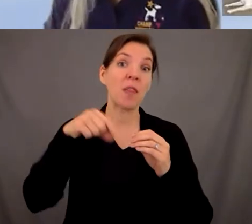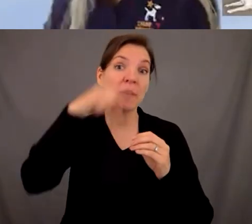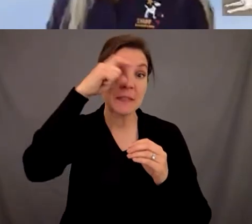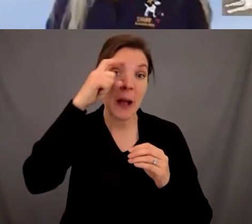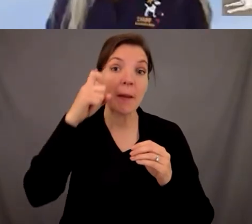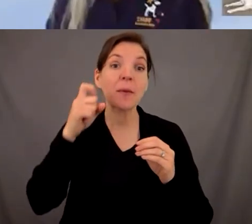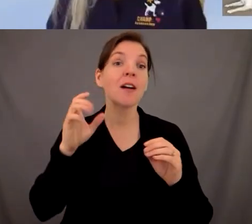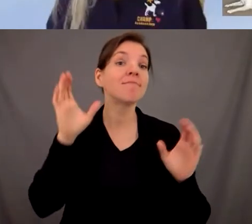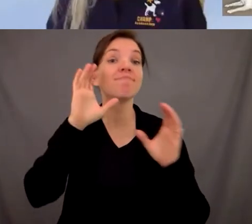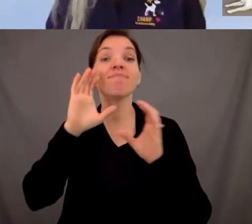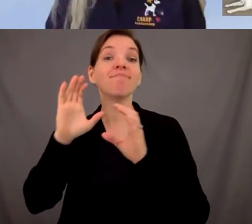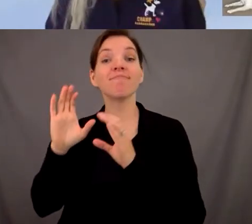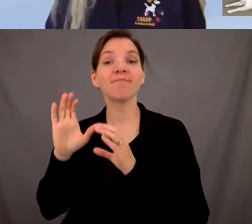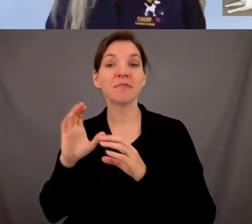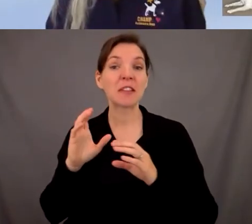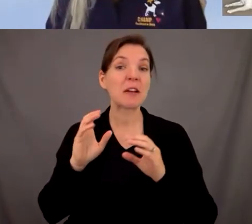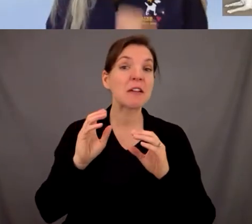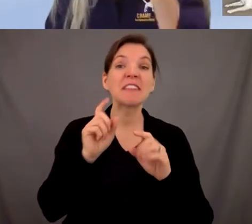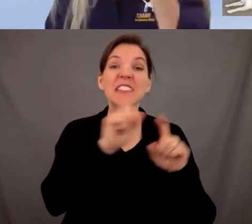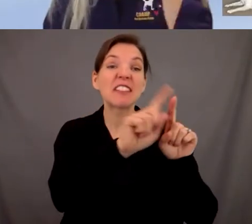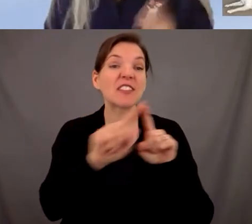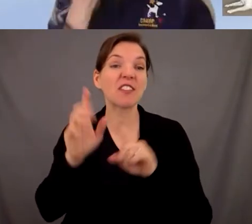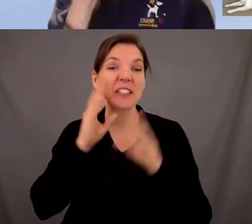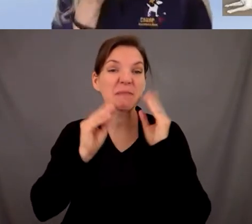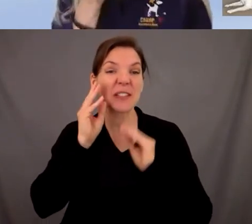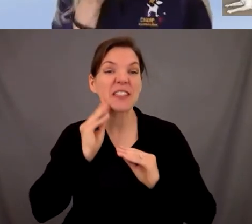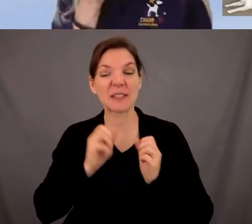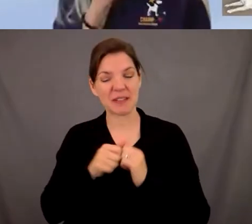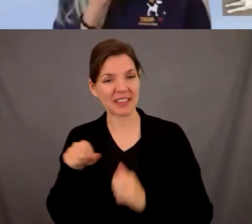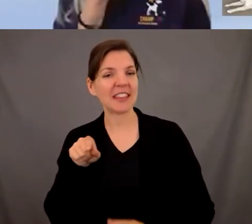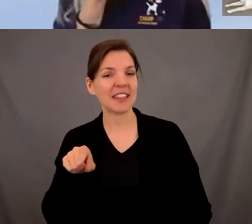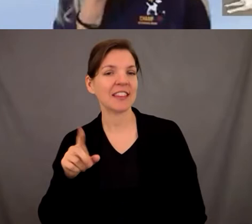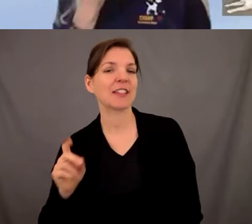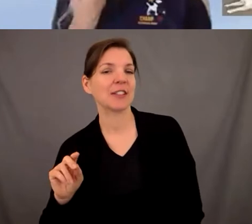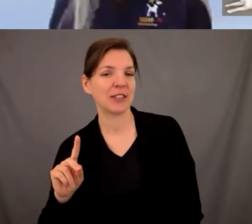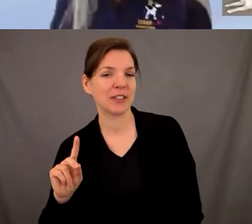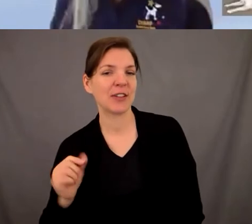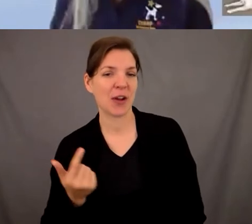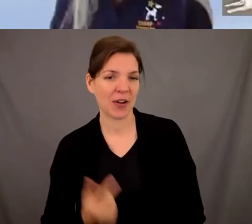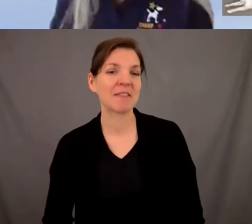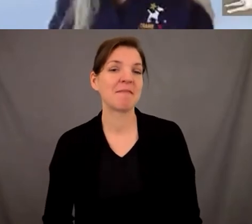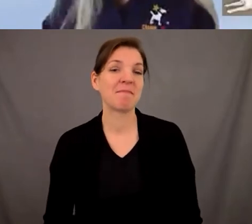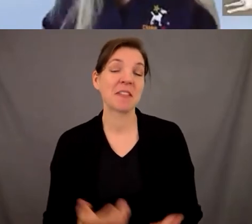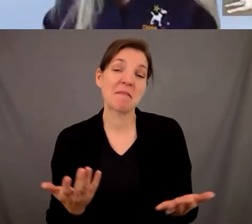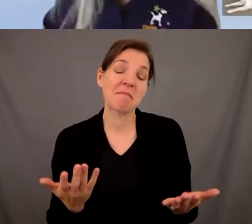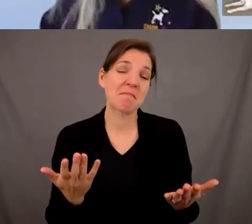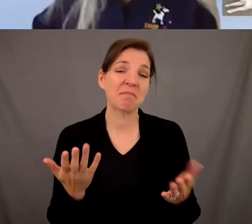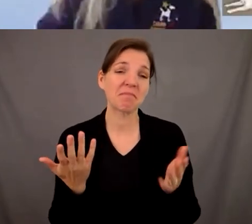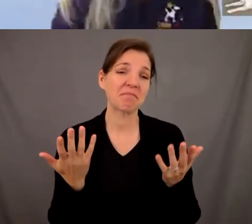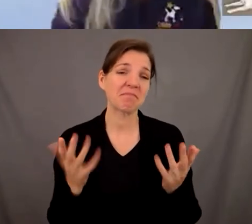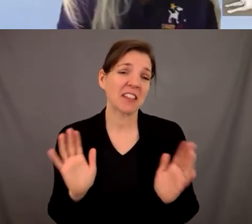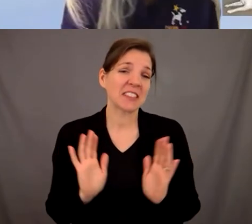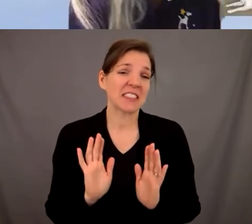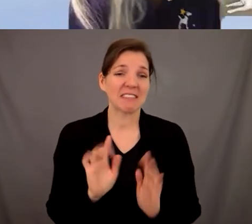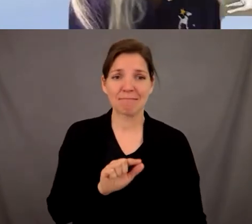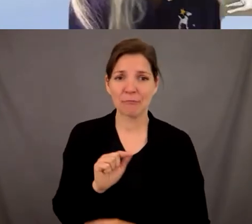sure that that we could we can access these places with him so that's that's basically what i got so i think who is